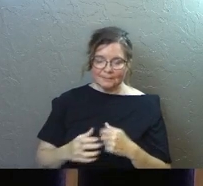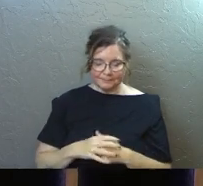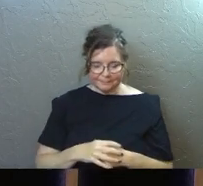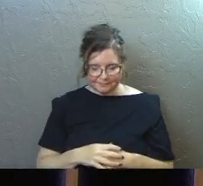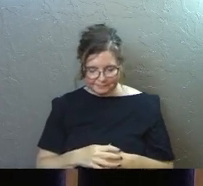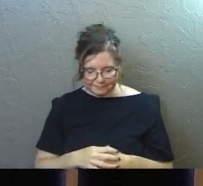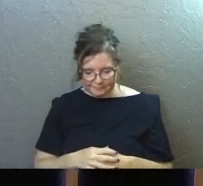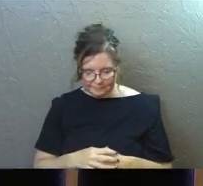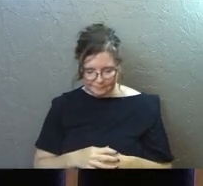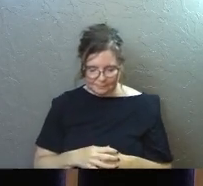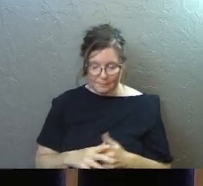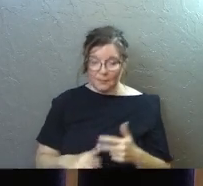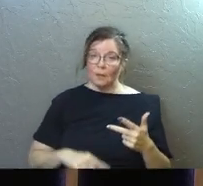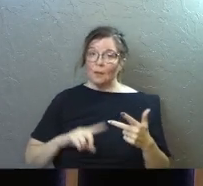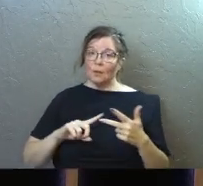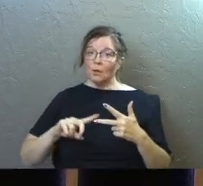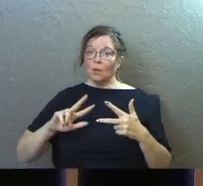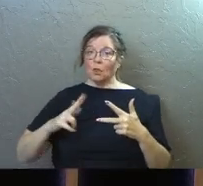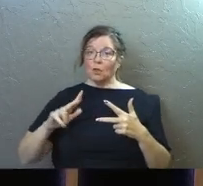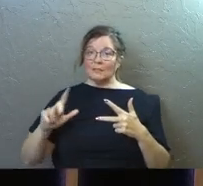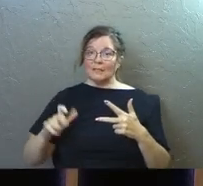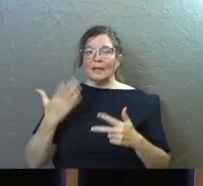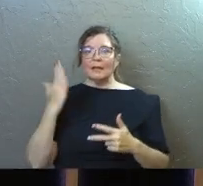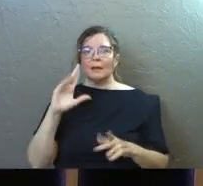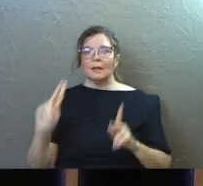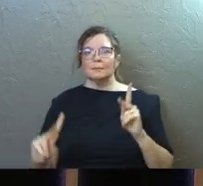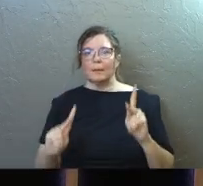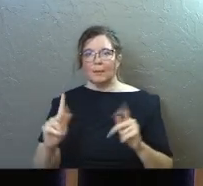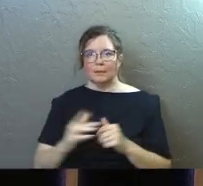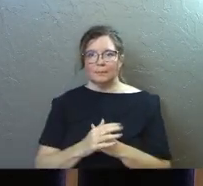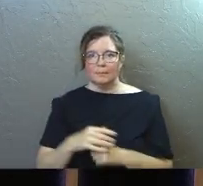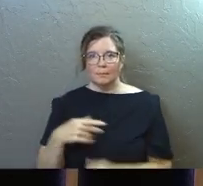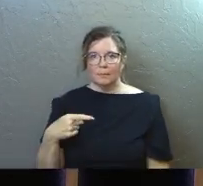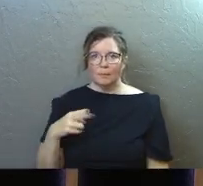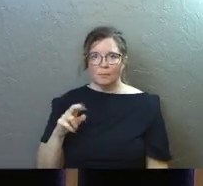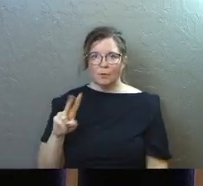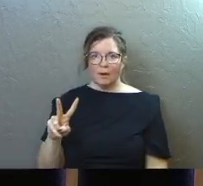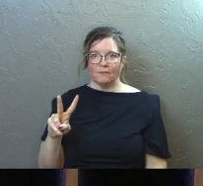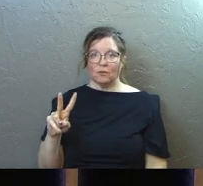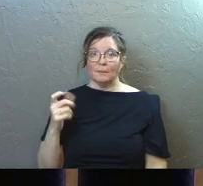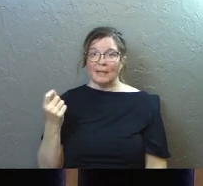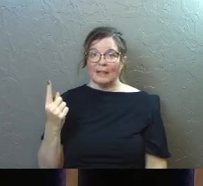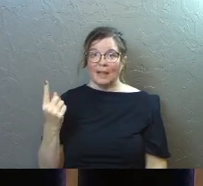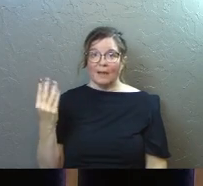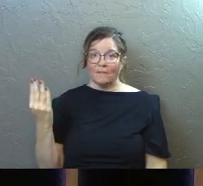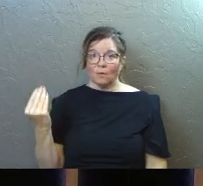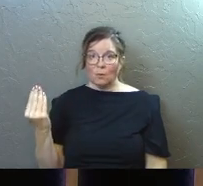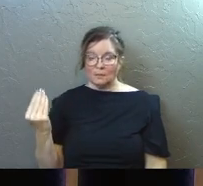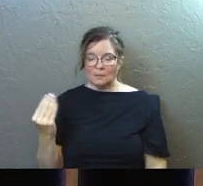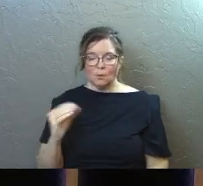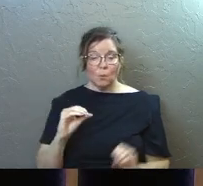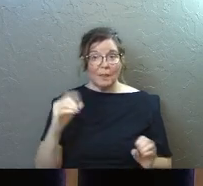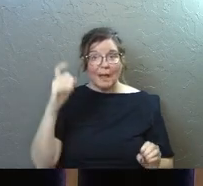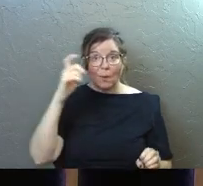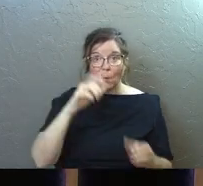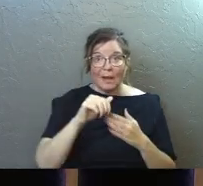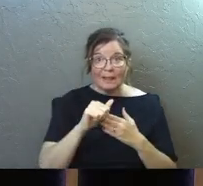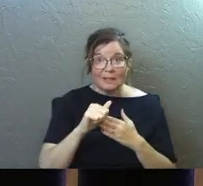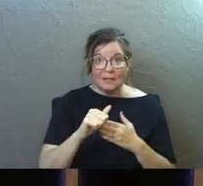second test. Third test is God's people. Proverbs 11, 14. Without wise leadership, a nation